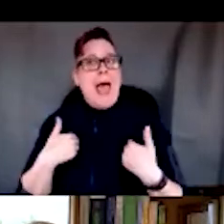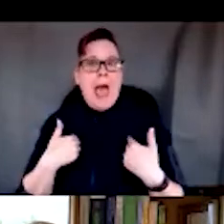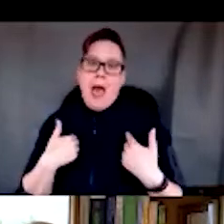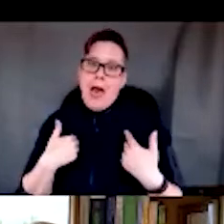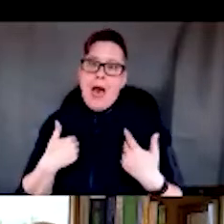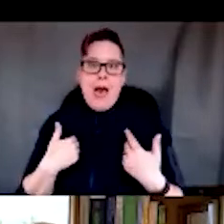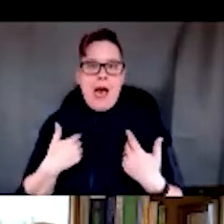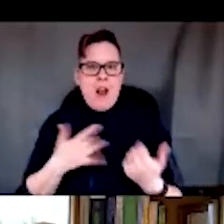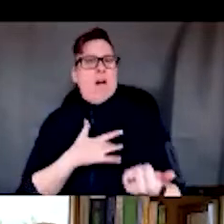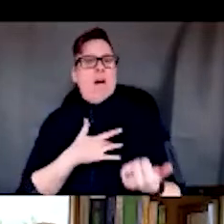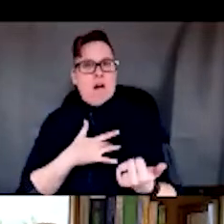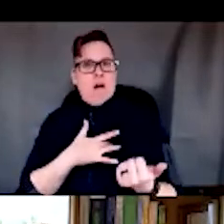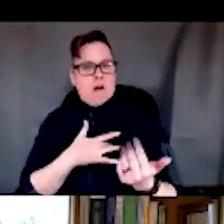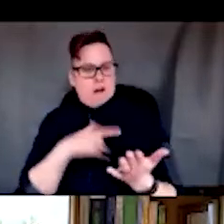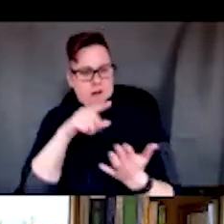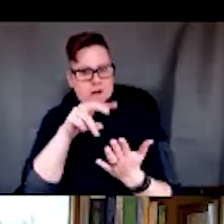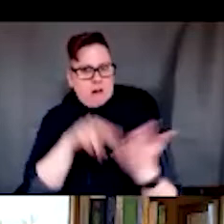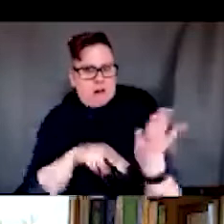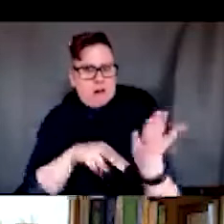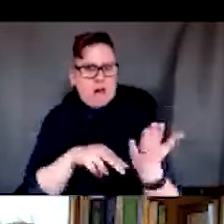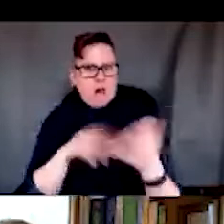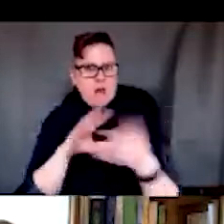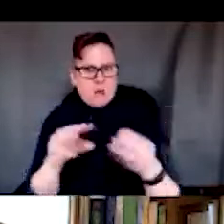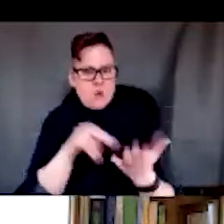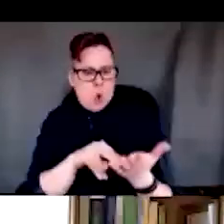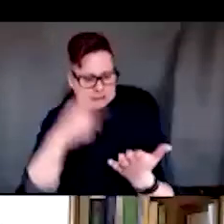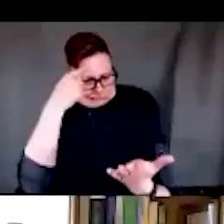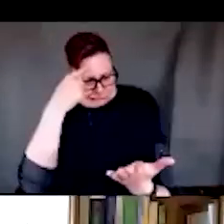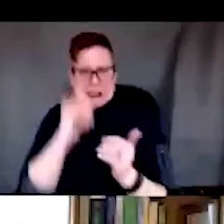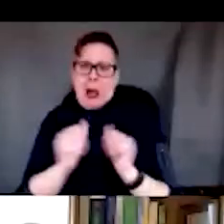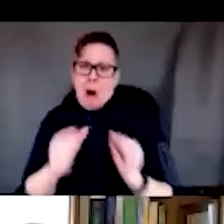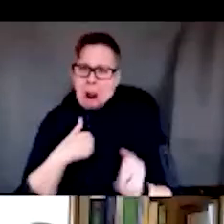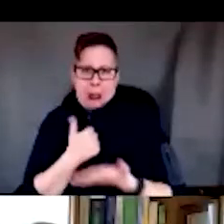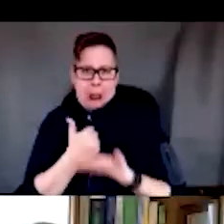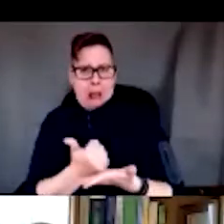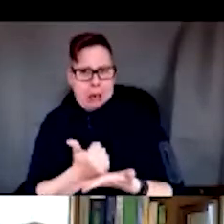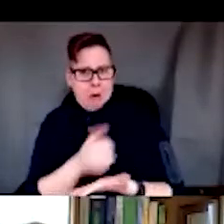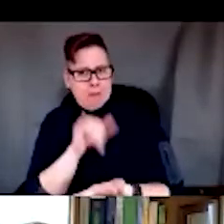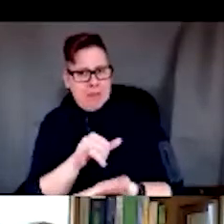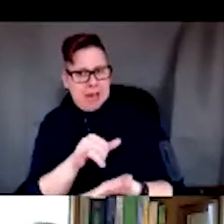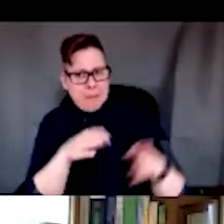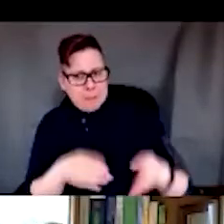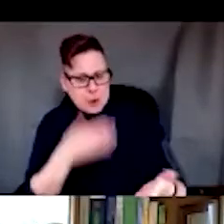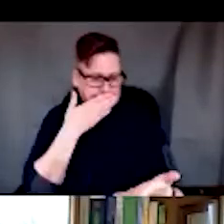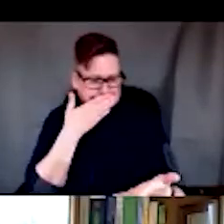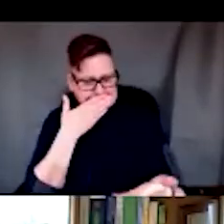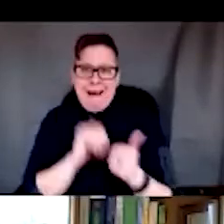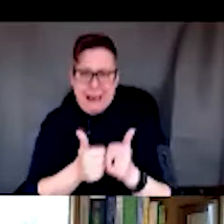scenarios that they had to contemplate how they would be able to help empower some change.